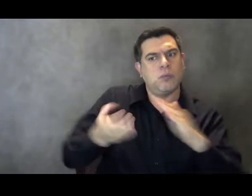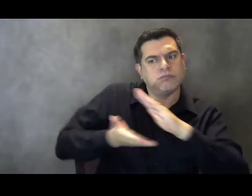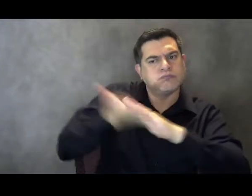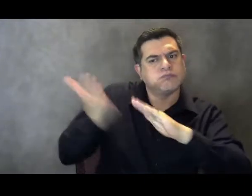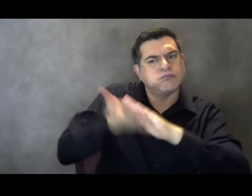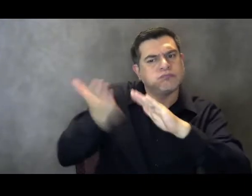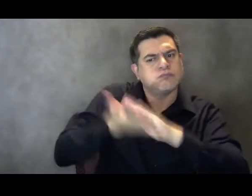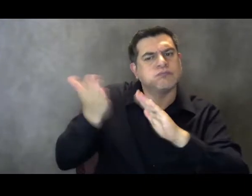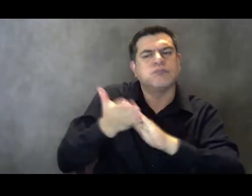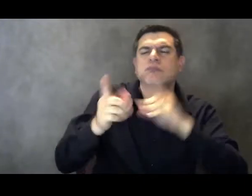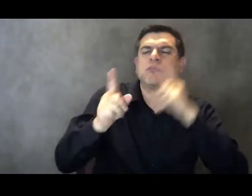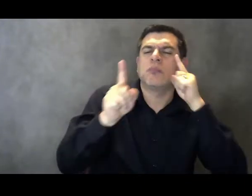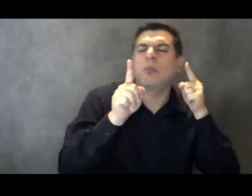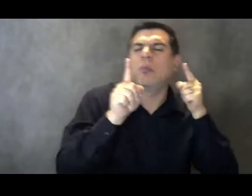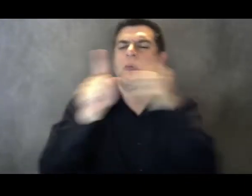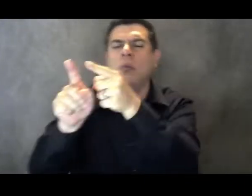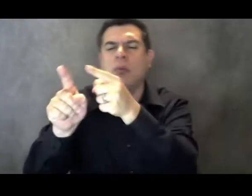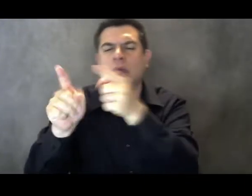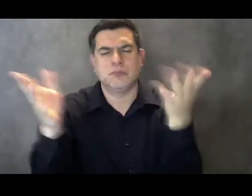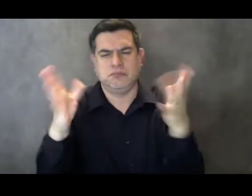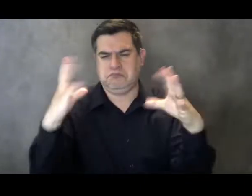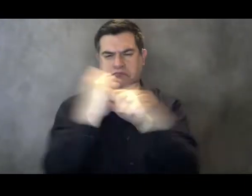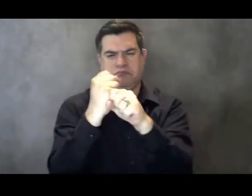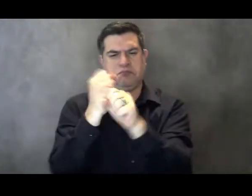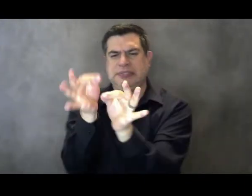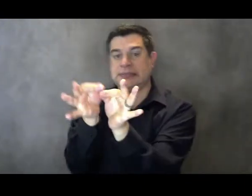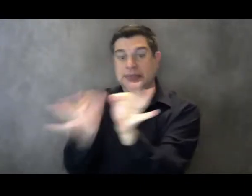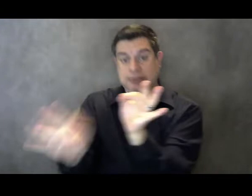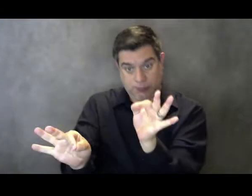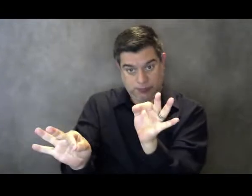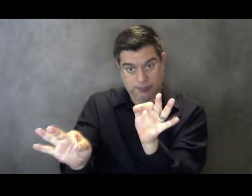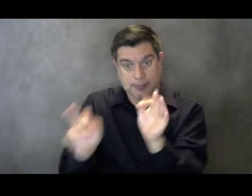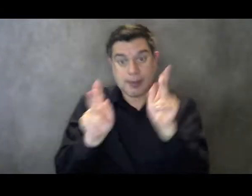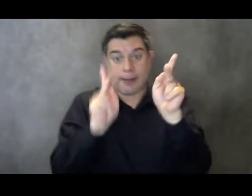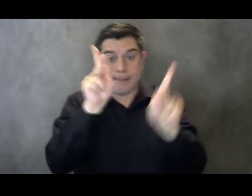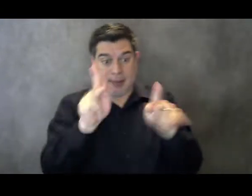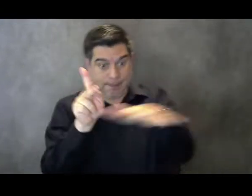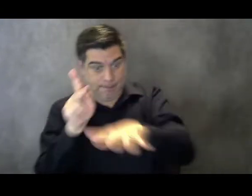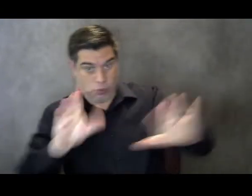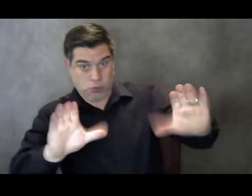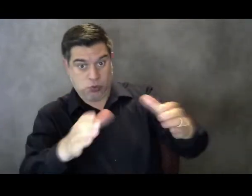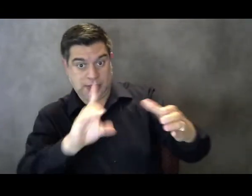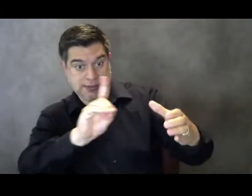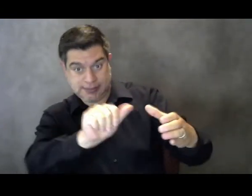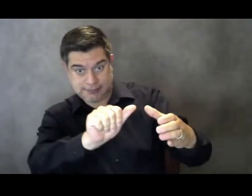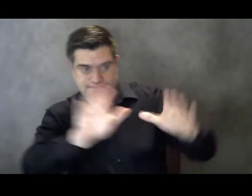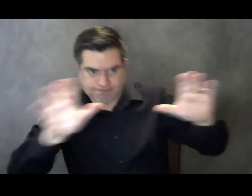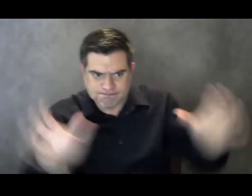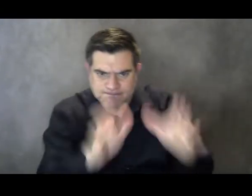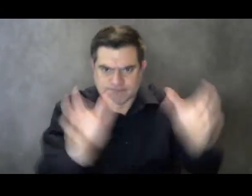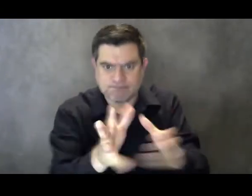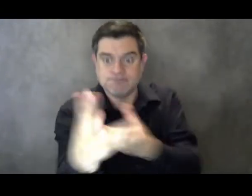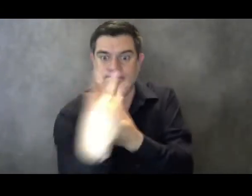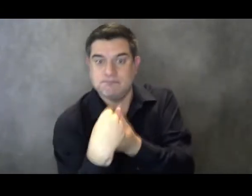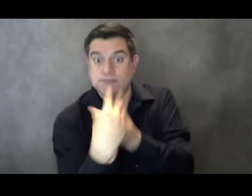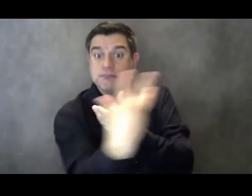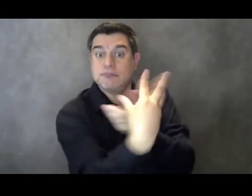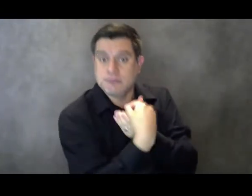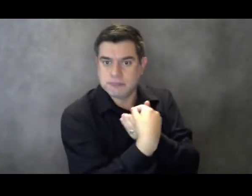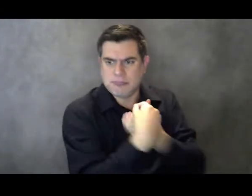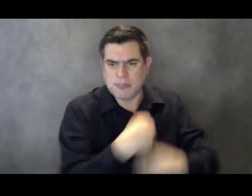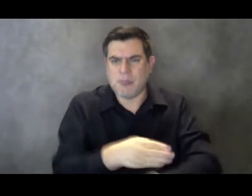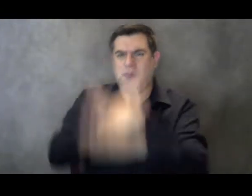is simple. To promote the inclusion of people with disabilities by eliminating architectural,